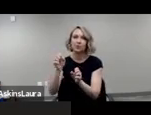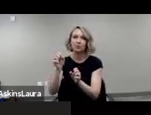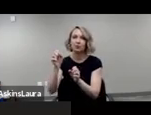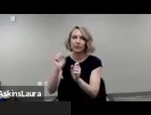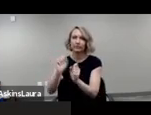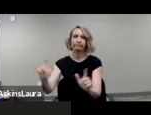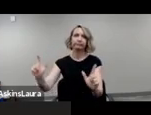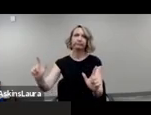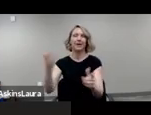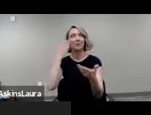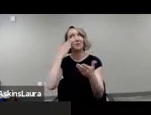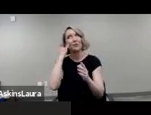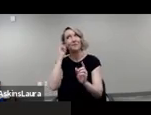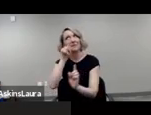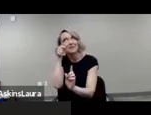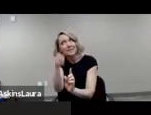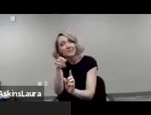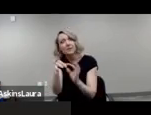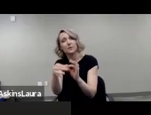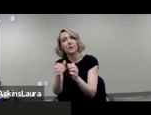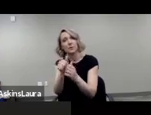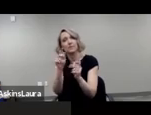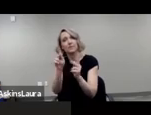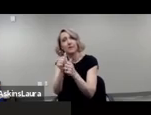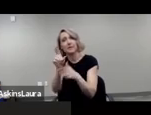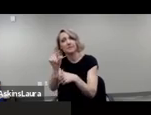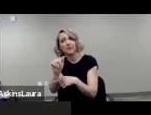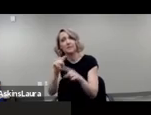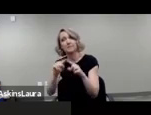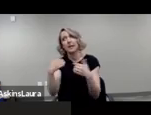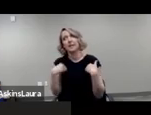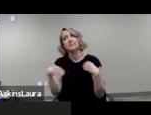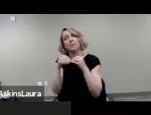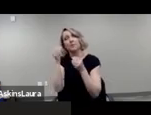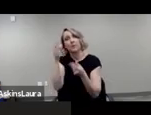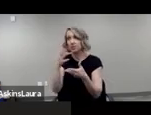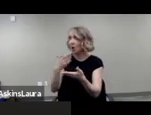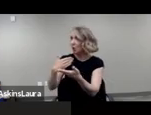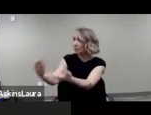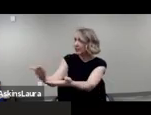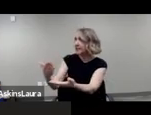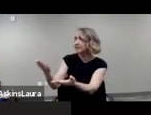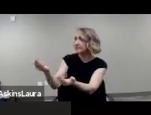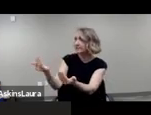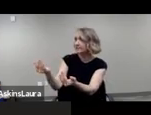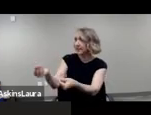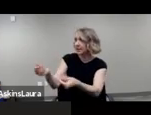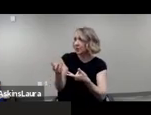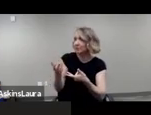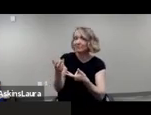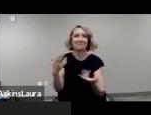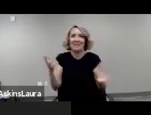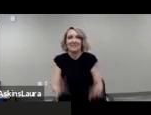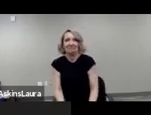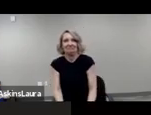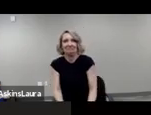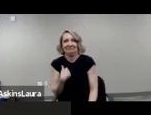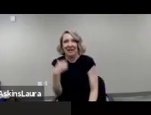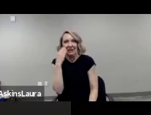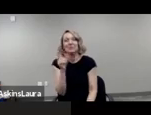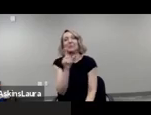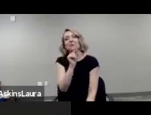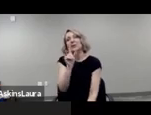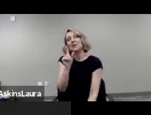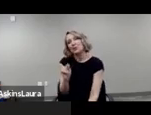specific to people with disabilities but it doesn't know market information please speak about it that's i think a great additional reason that's all i know 2020